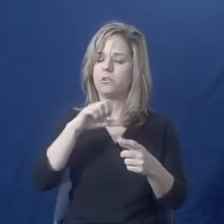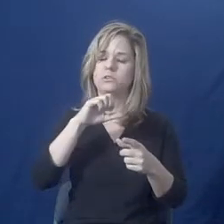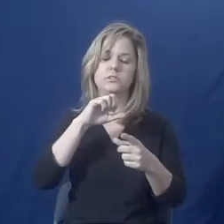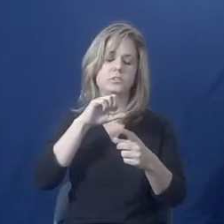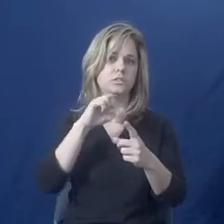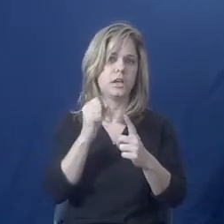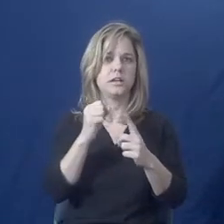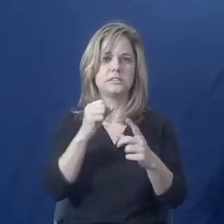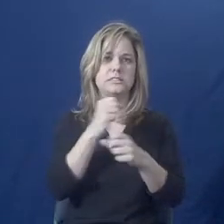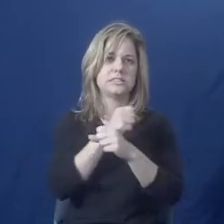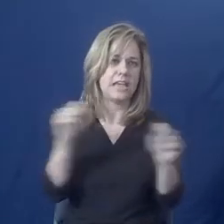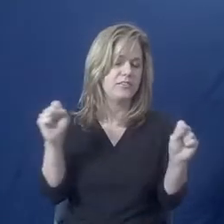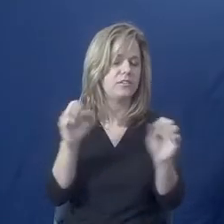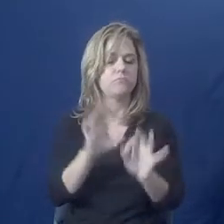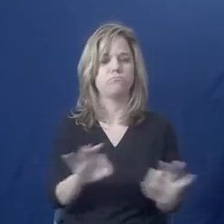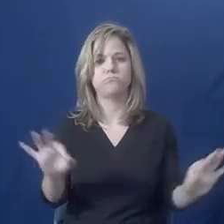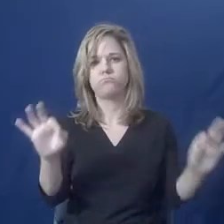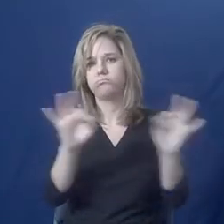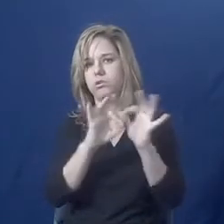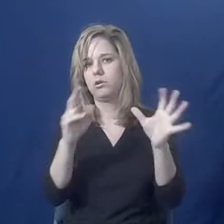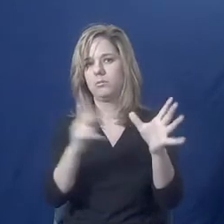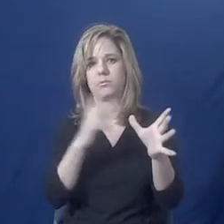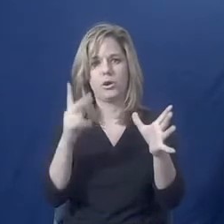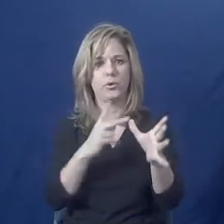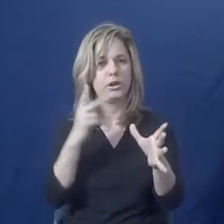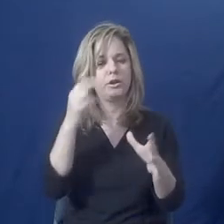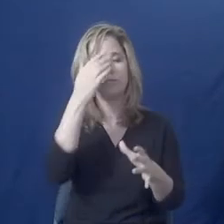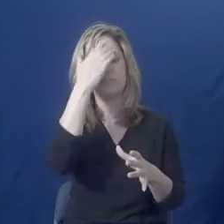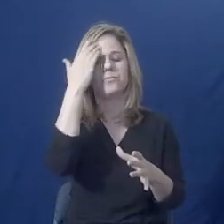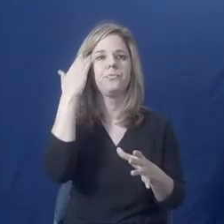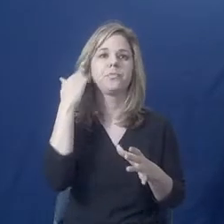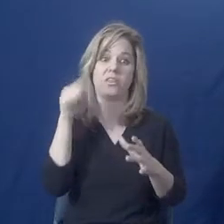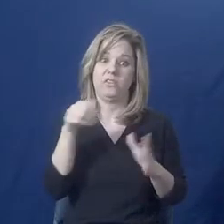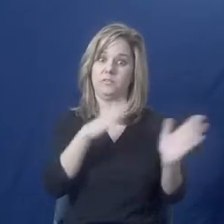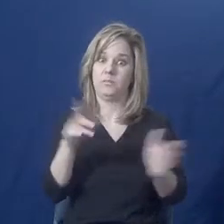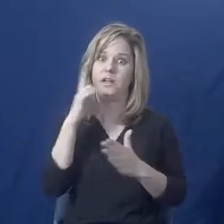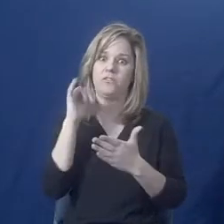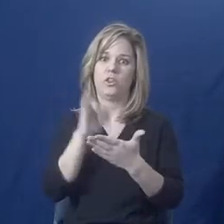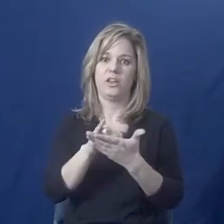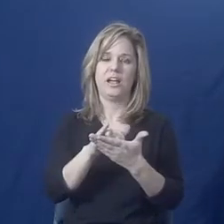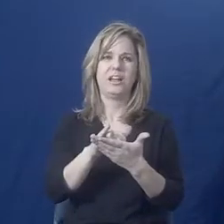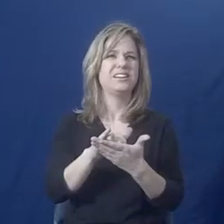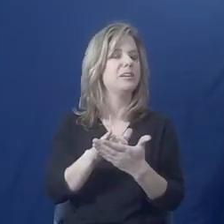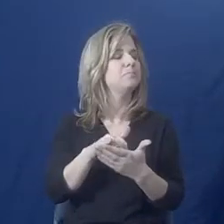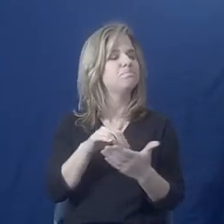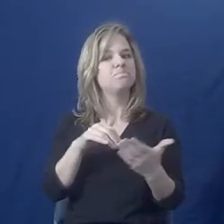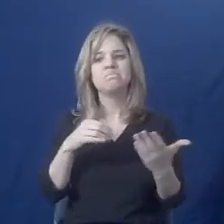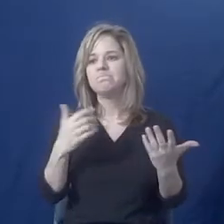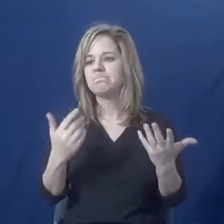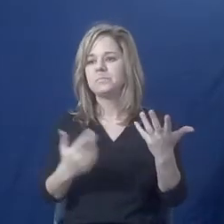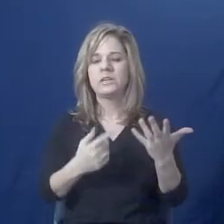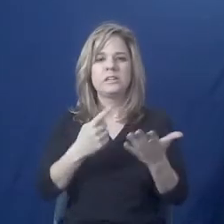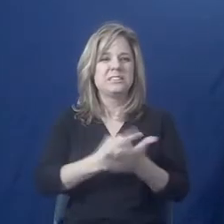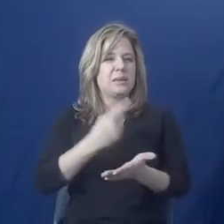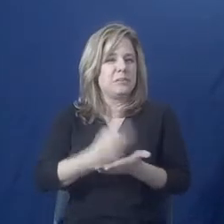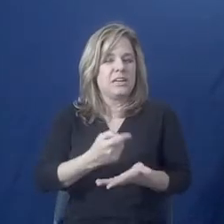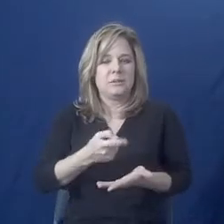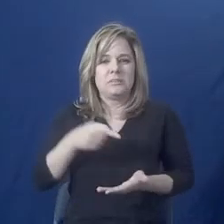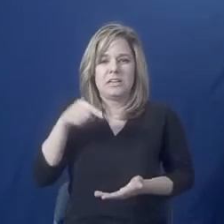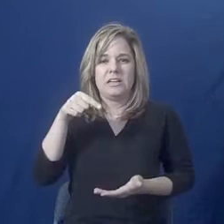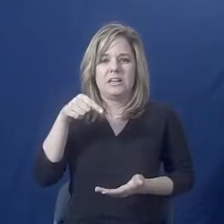plan. Sometimes when we're talking about safety, we're not necessarily talking about what